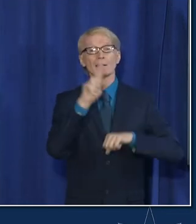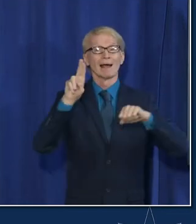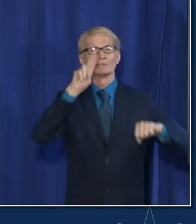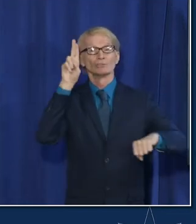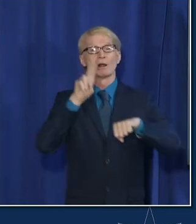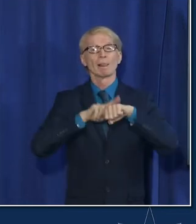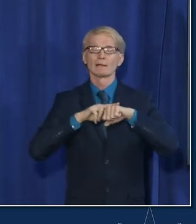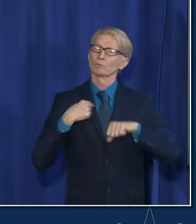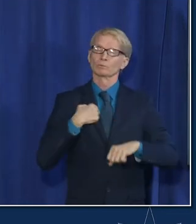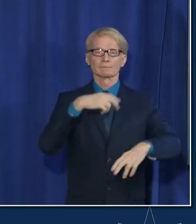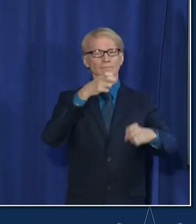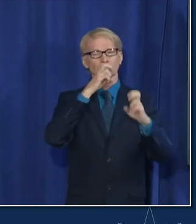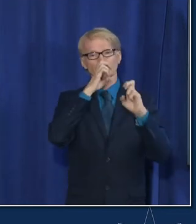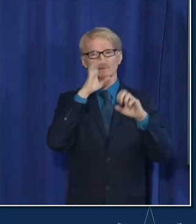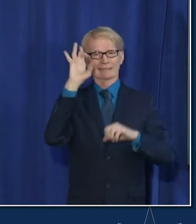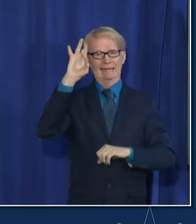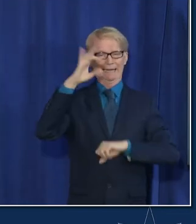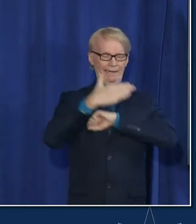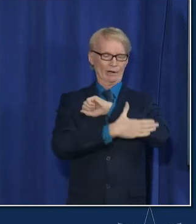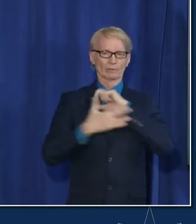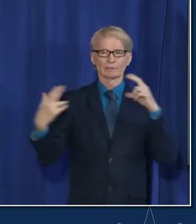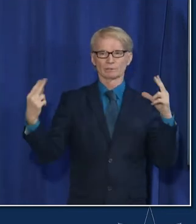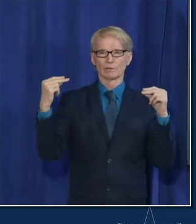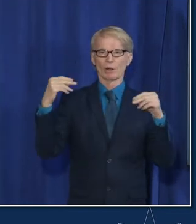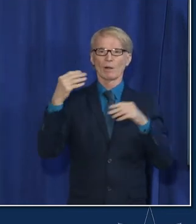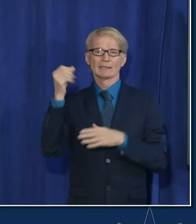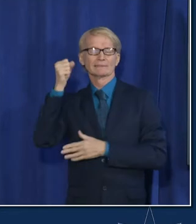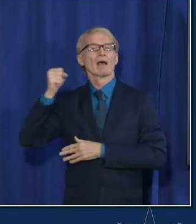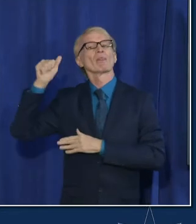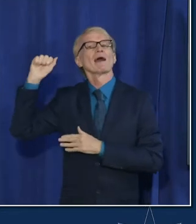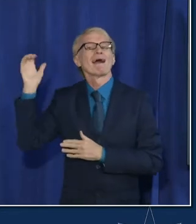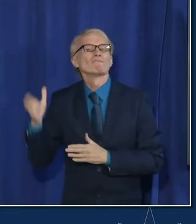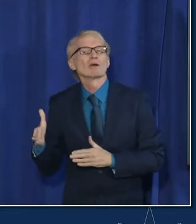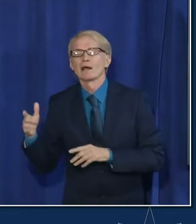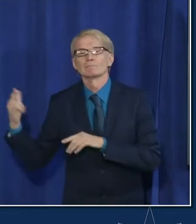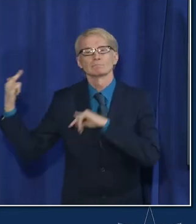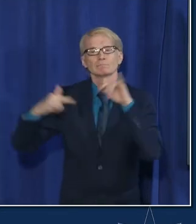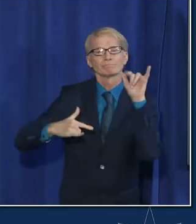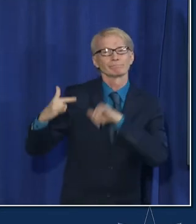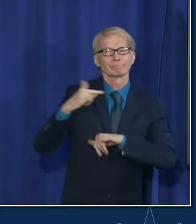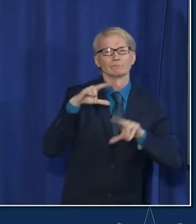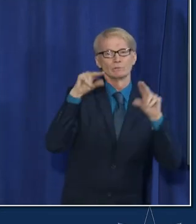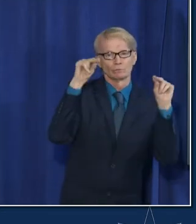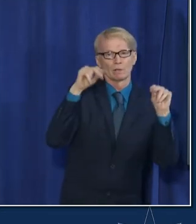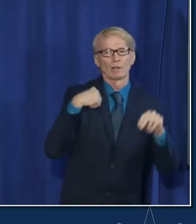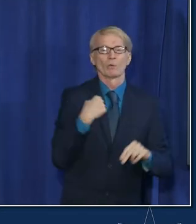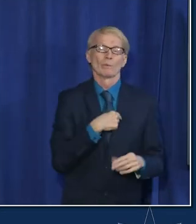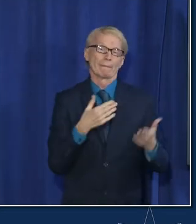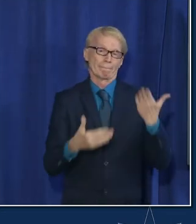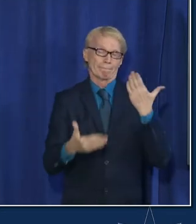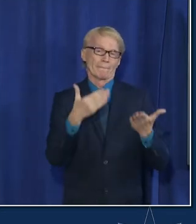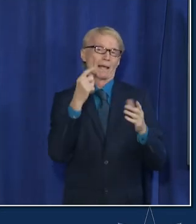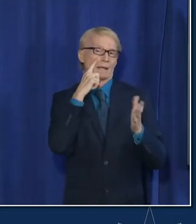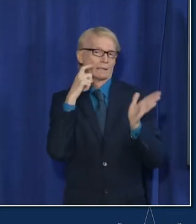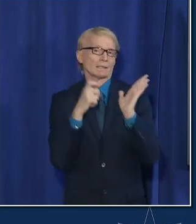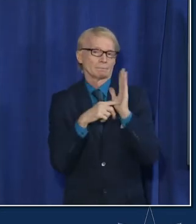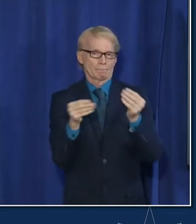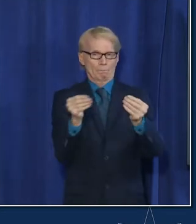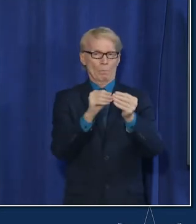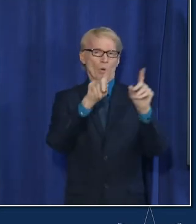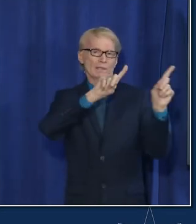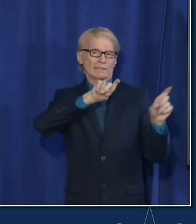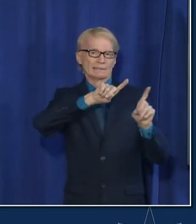uh restrictions from eight countries in southern africa yesterday i wouldn't be surprised if we see some increased testing and quarantine